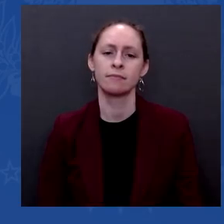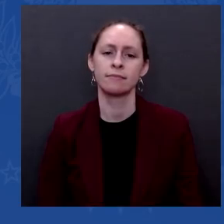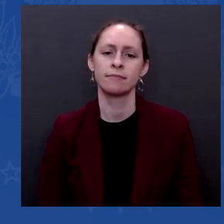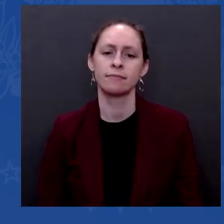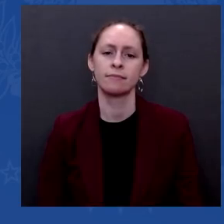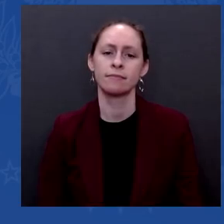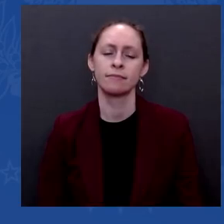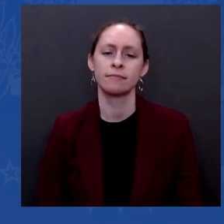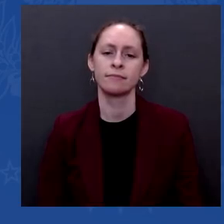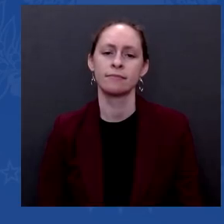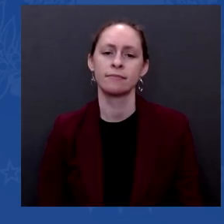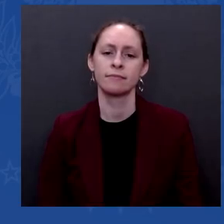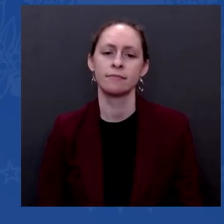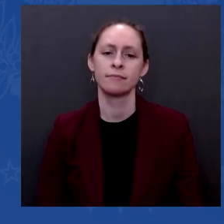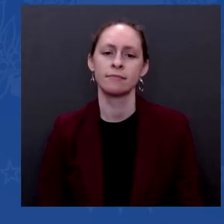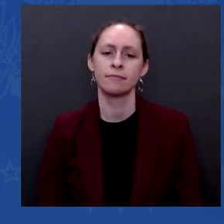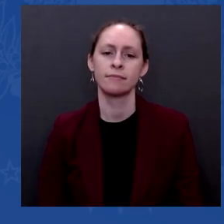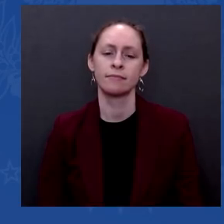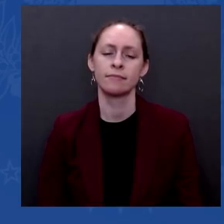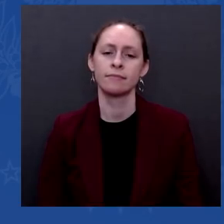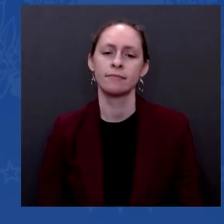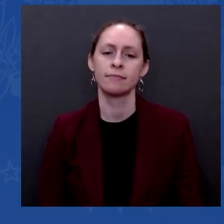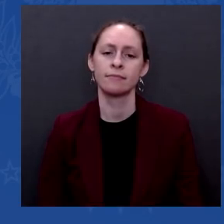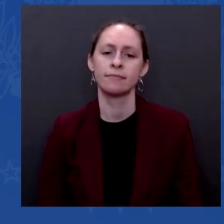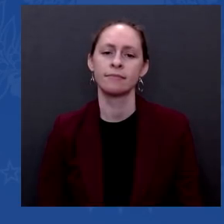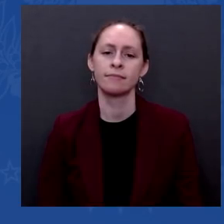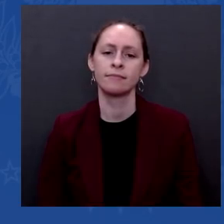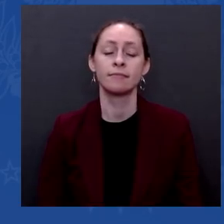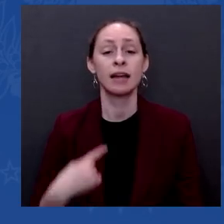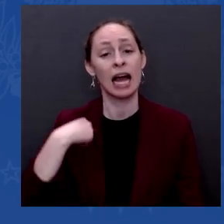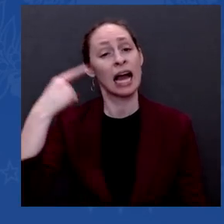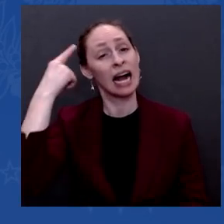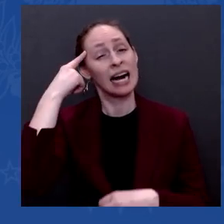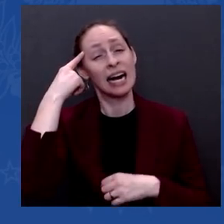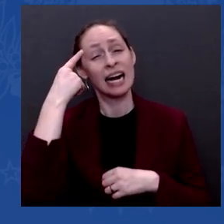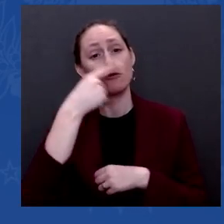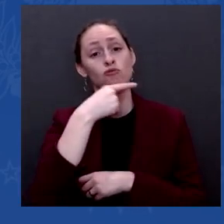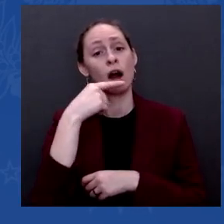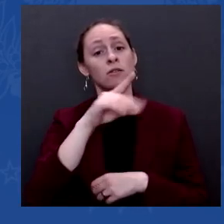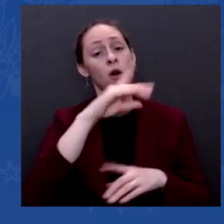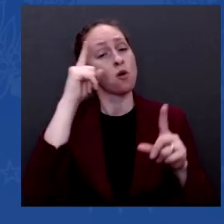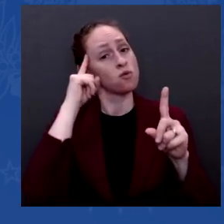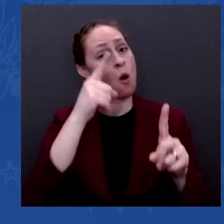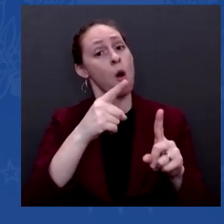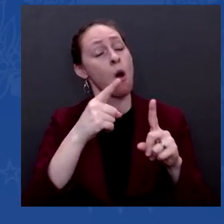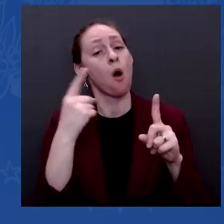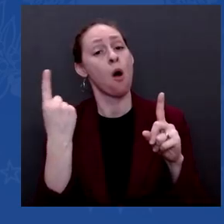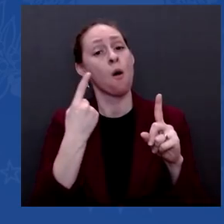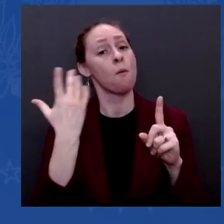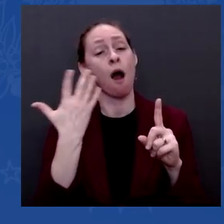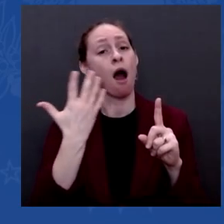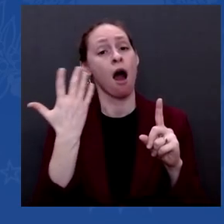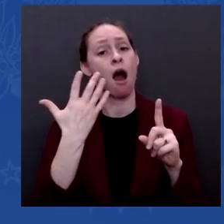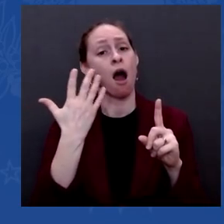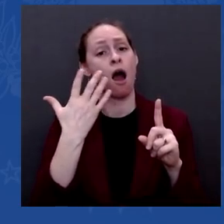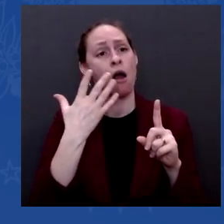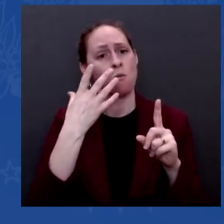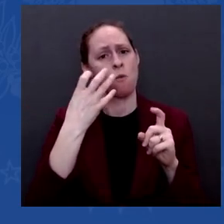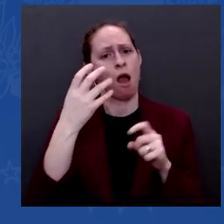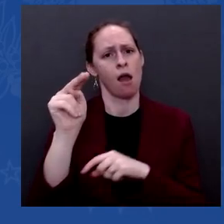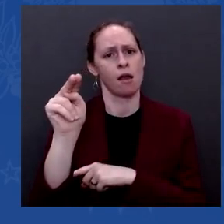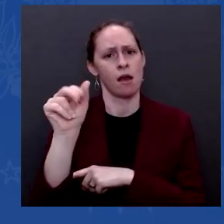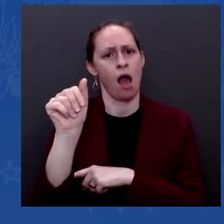— would be a big mistake. So the question is, if it's something significantly short of